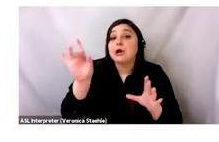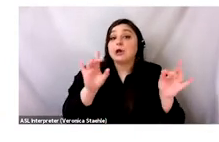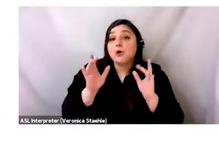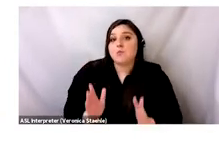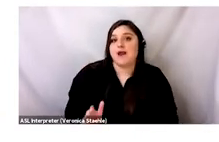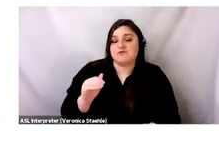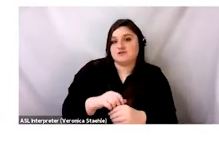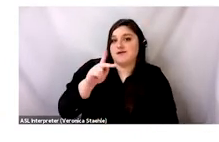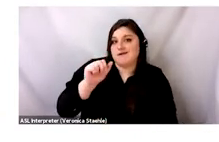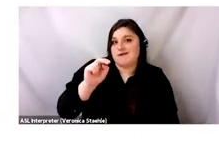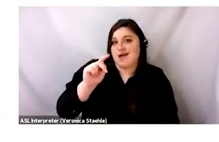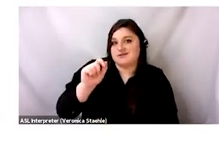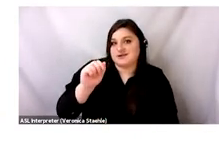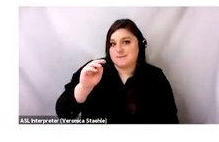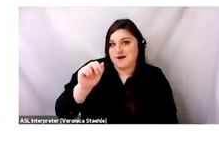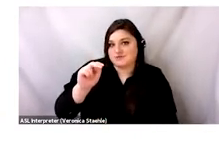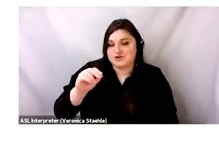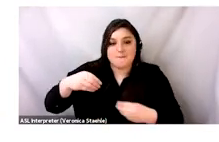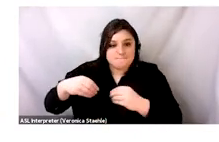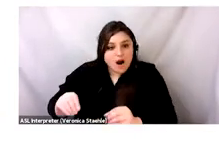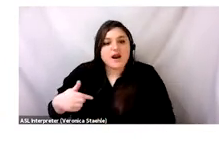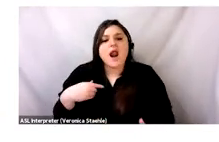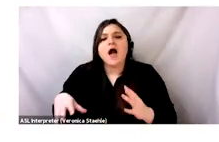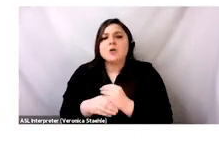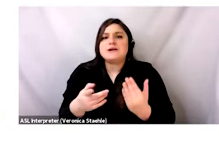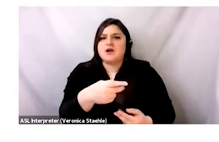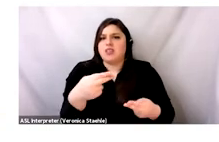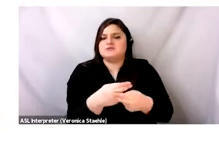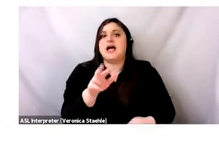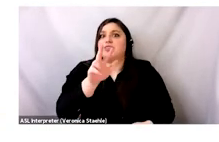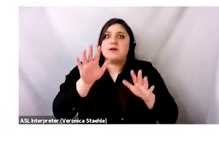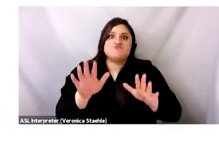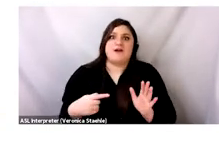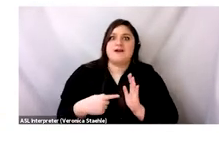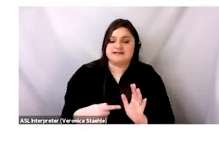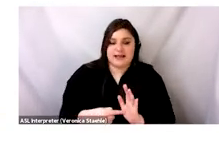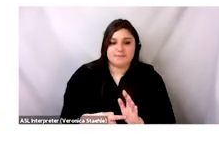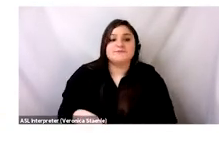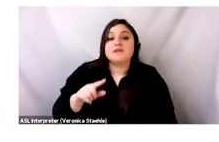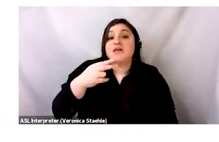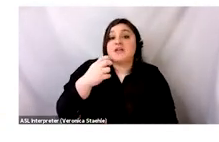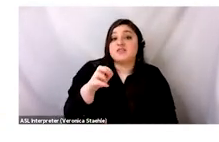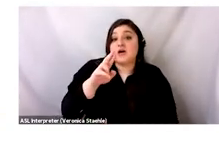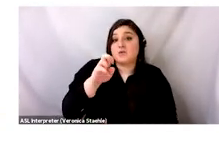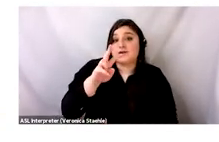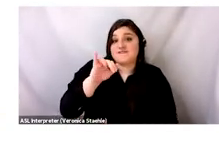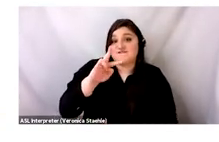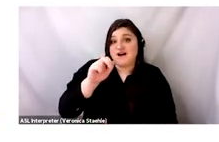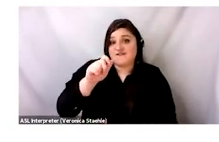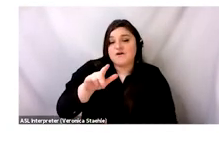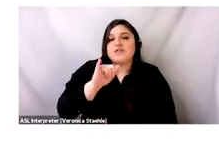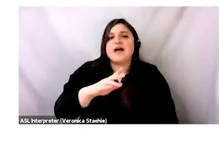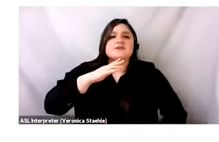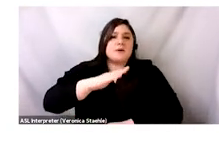designers, and curators who upcycle items from Contamonto. And I've listed, you know, three really great examples here.